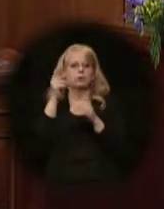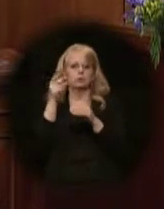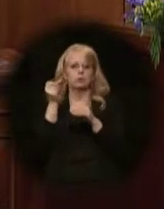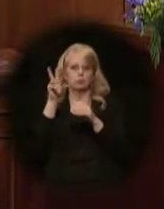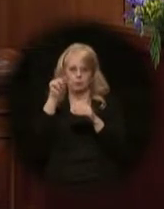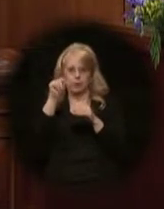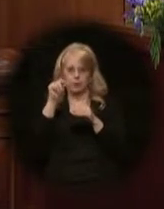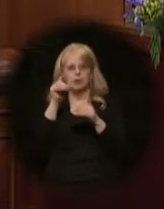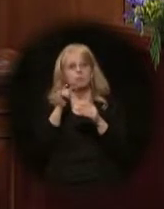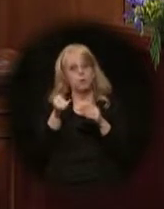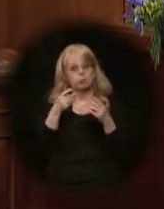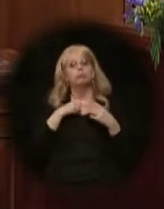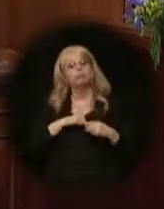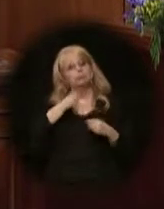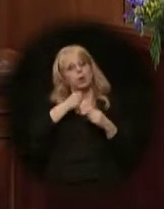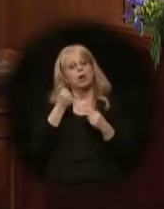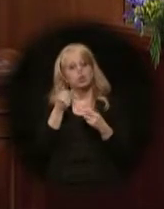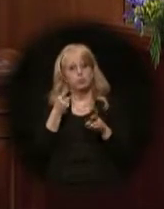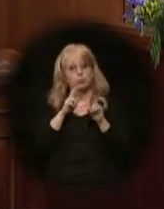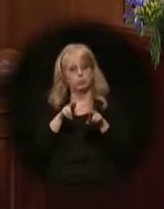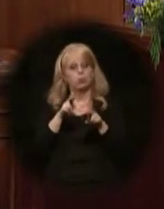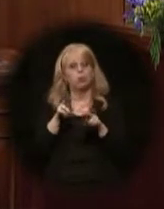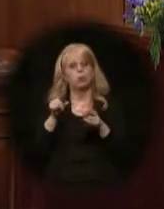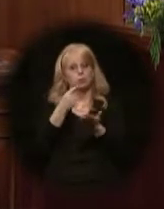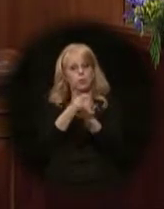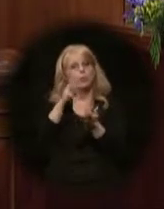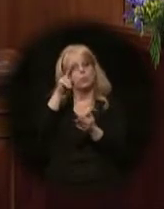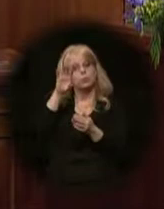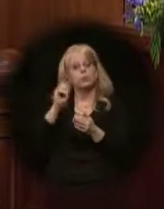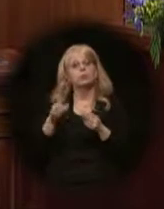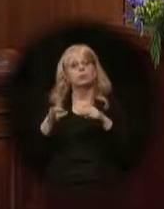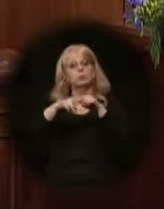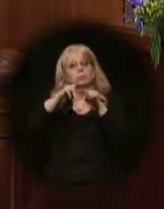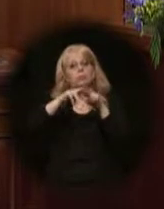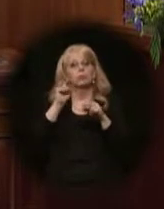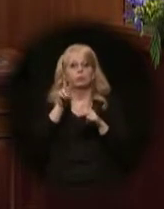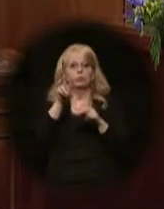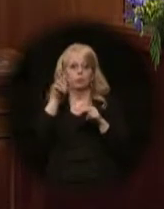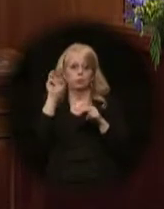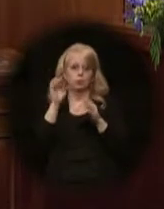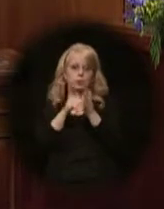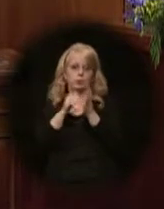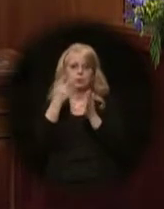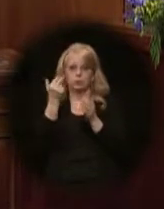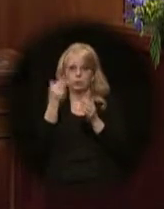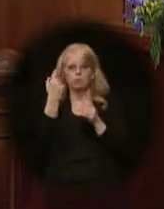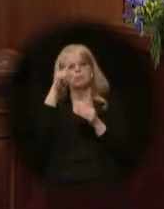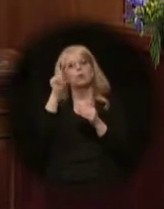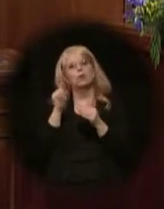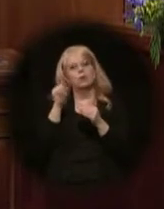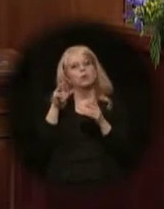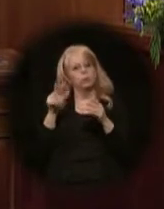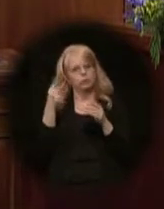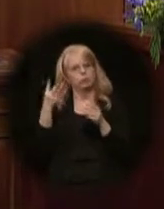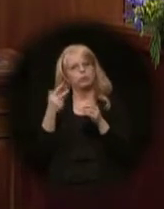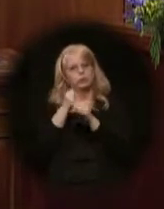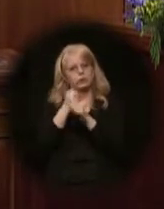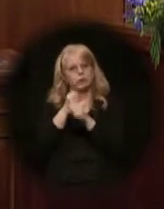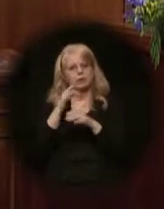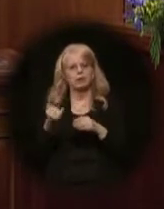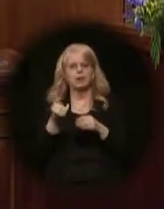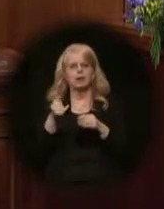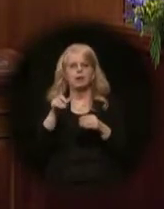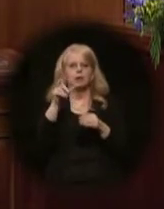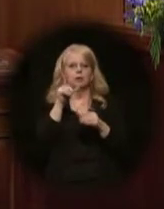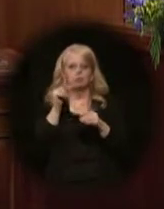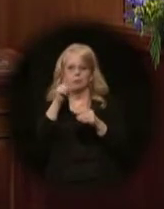Well, I'm proud to report our graduation rate improved in 2013 for the third year in a row. At 72%, we're better off than